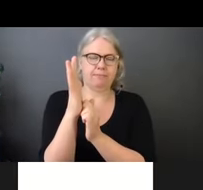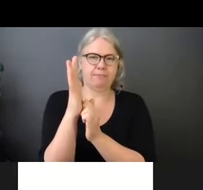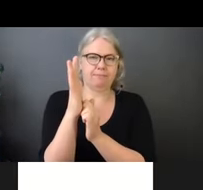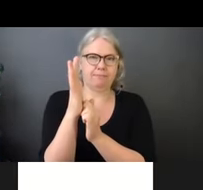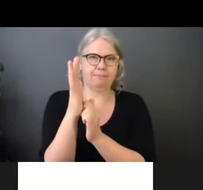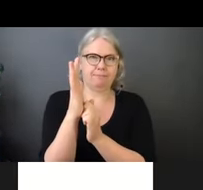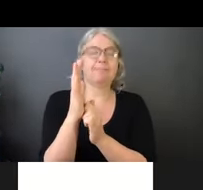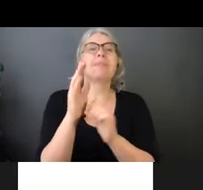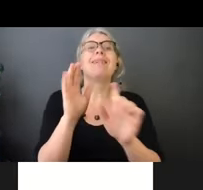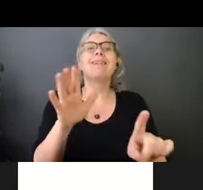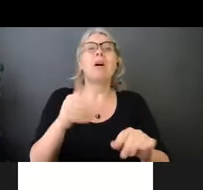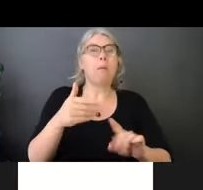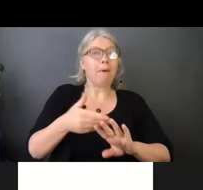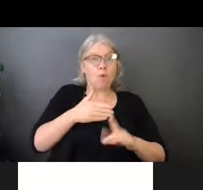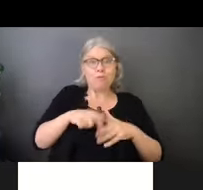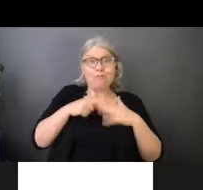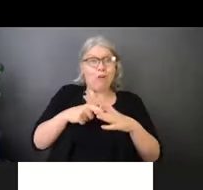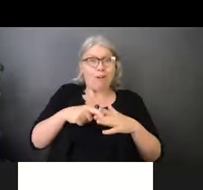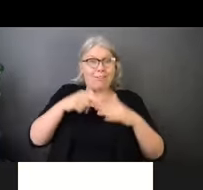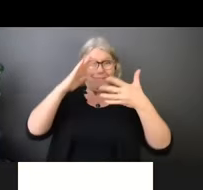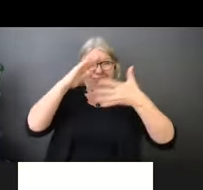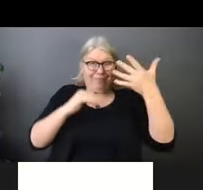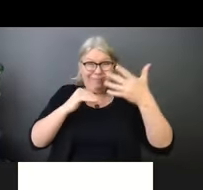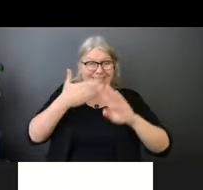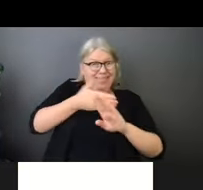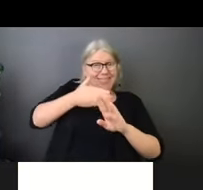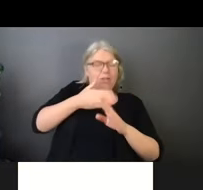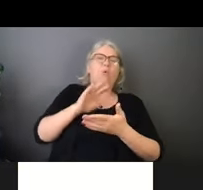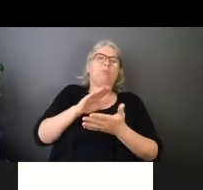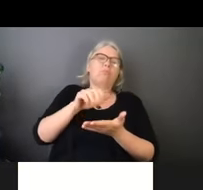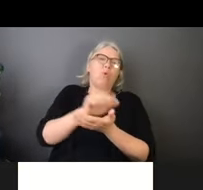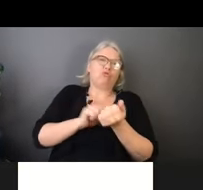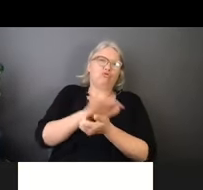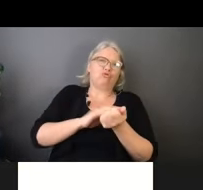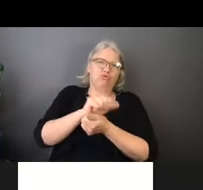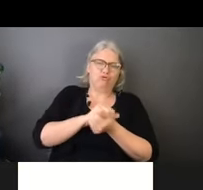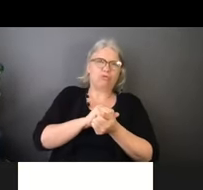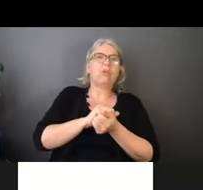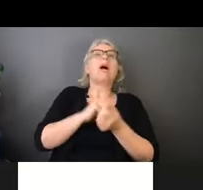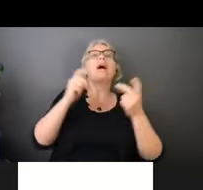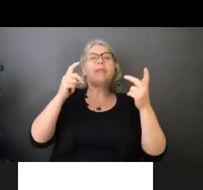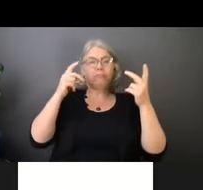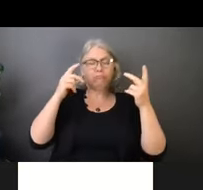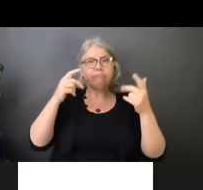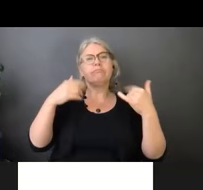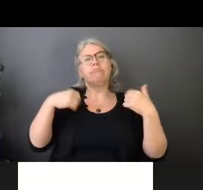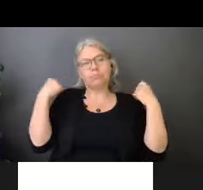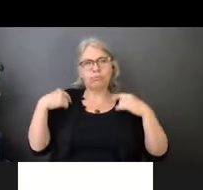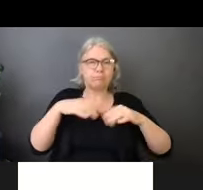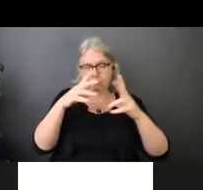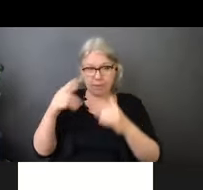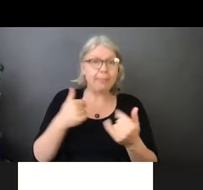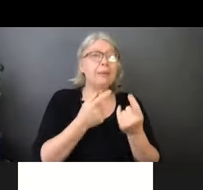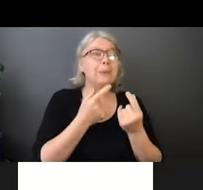wash your hands before you start that entire process. And you don't need to wash your hands again until you're doing the doffing component,